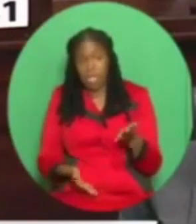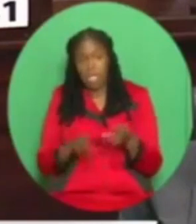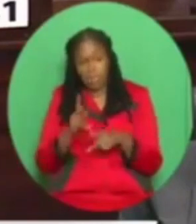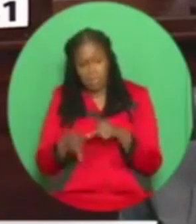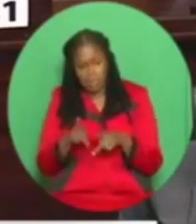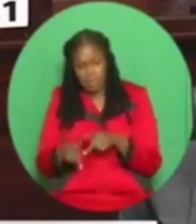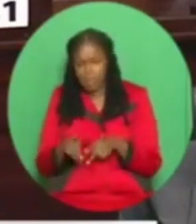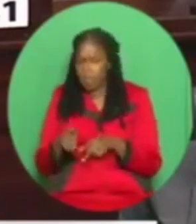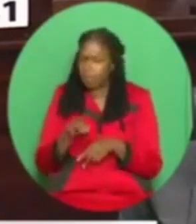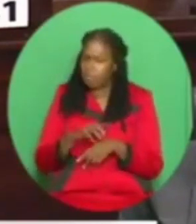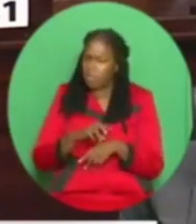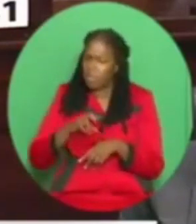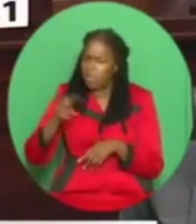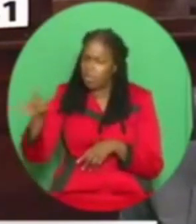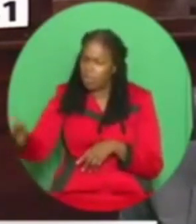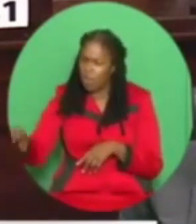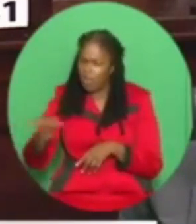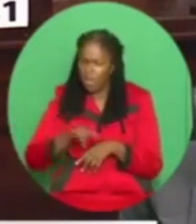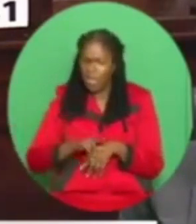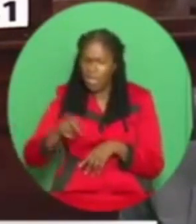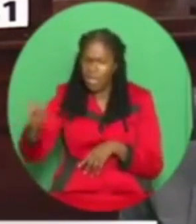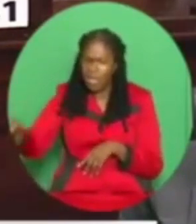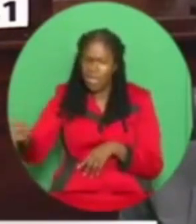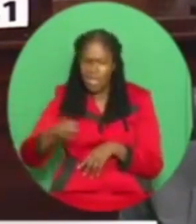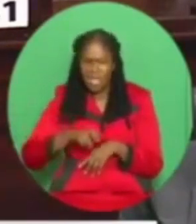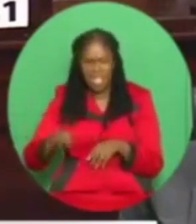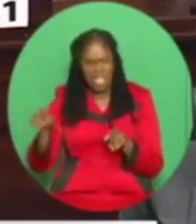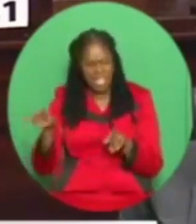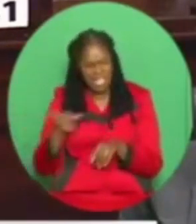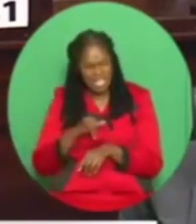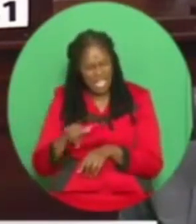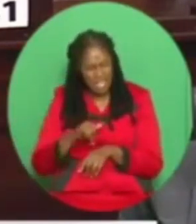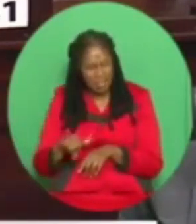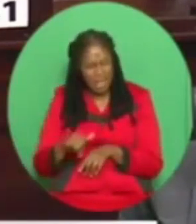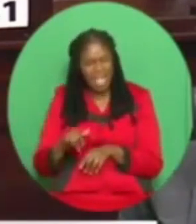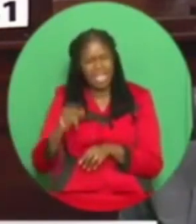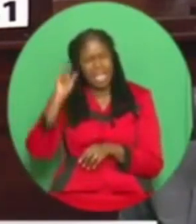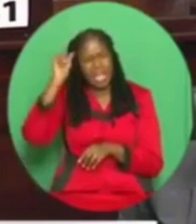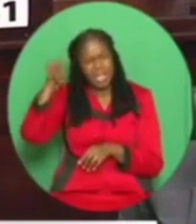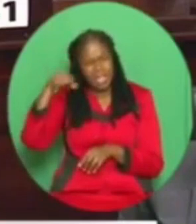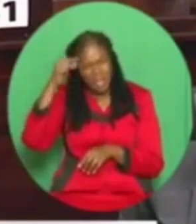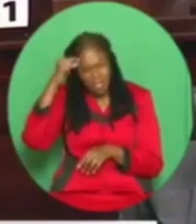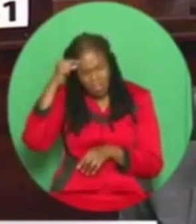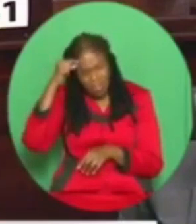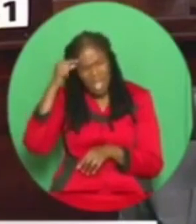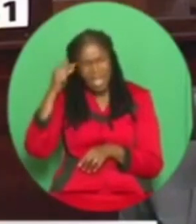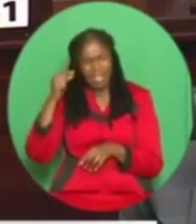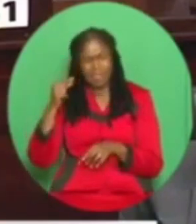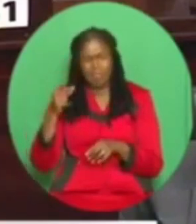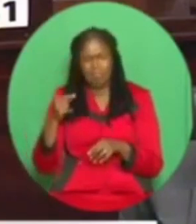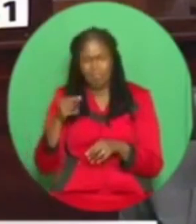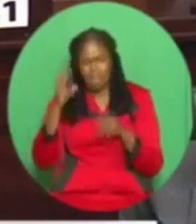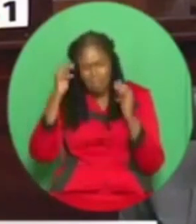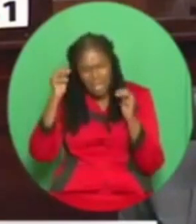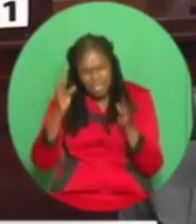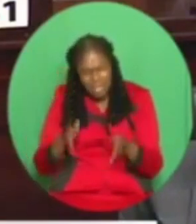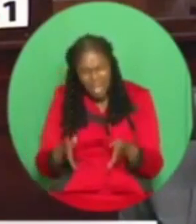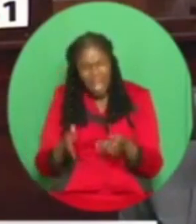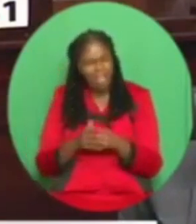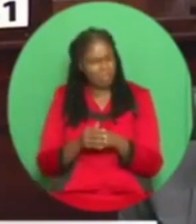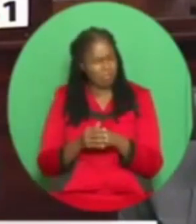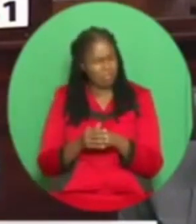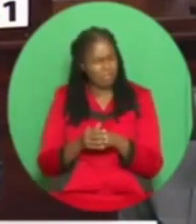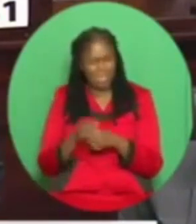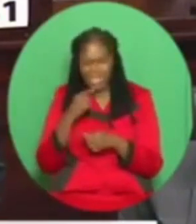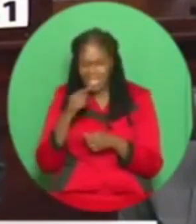the travel and the flight of officials of government including, Madam Speaker, a manifest